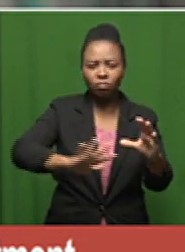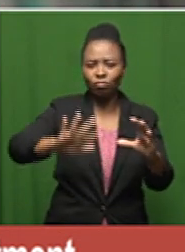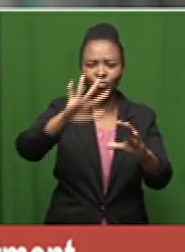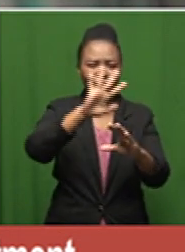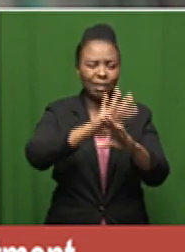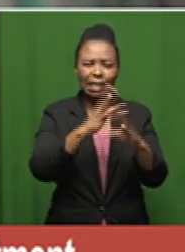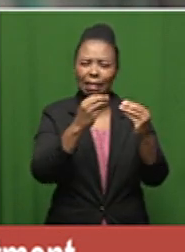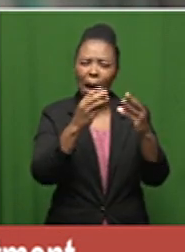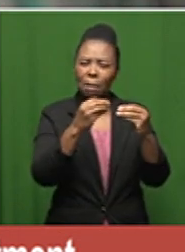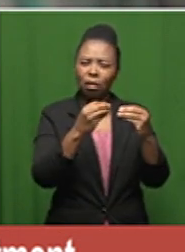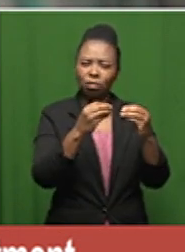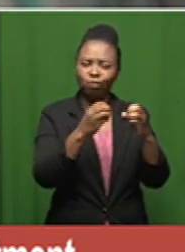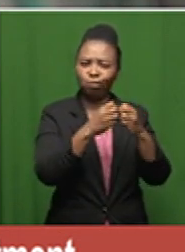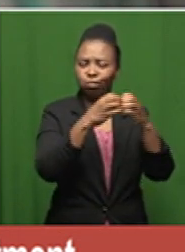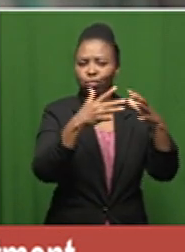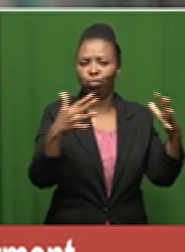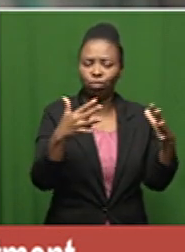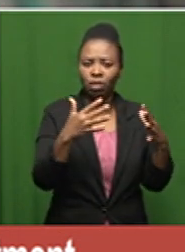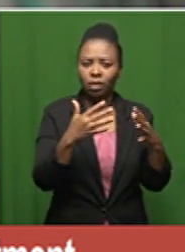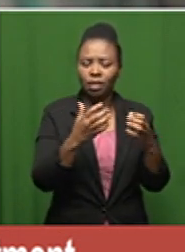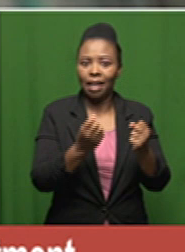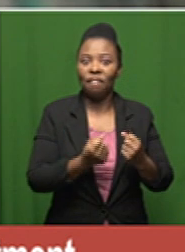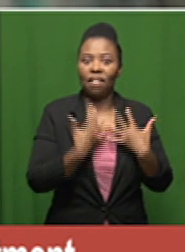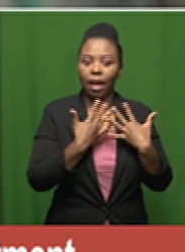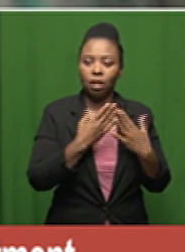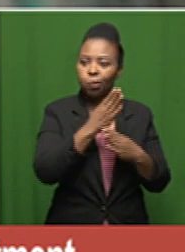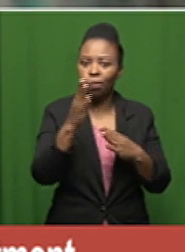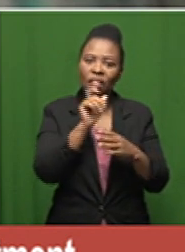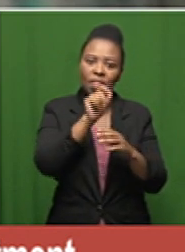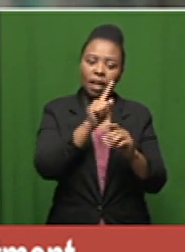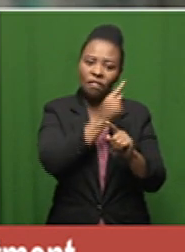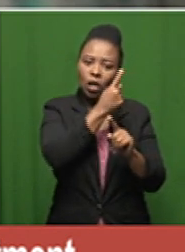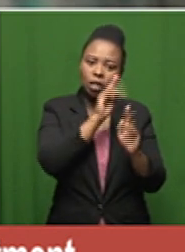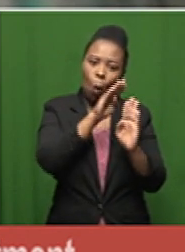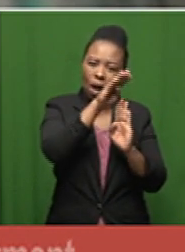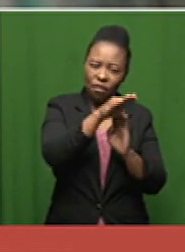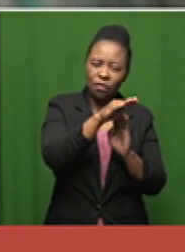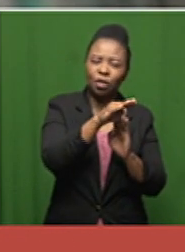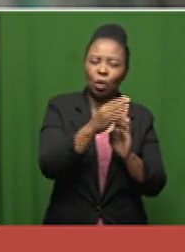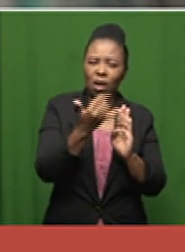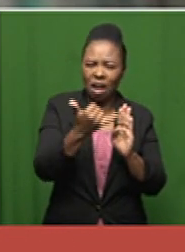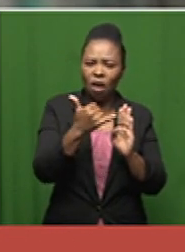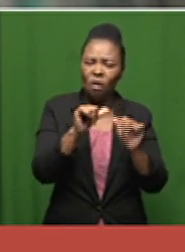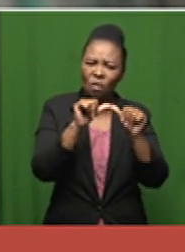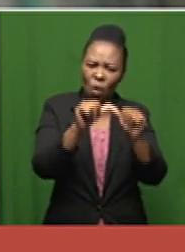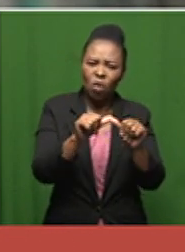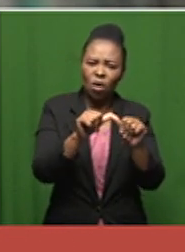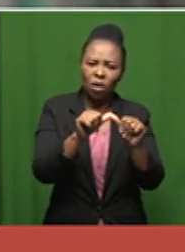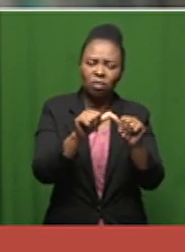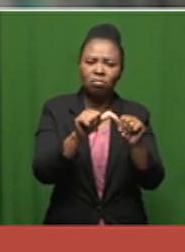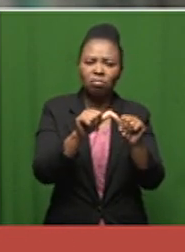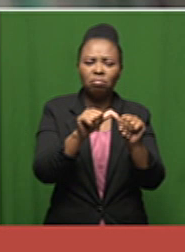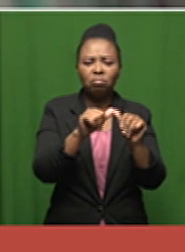large numbers uh more in fact than in the first wave and that really follows the same pattern as that which has been seen